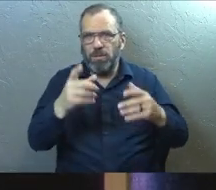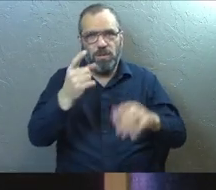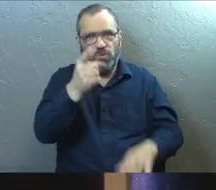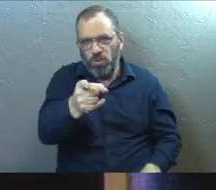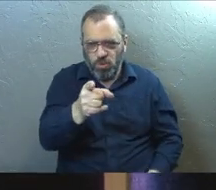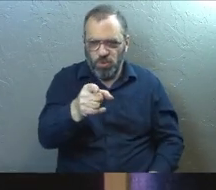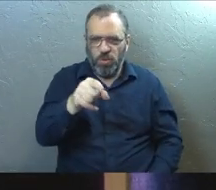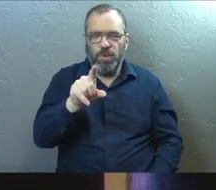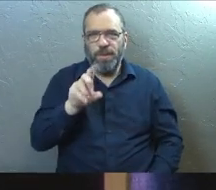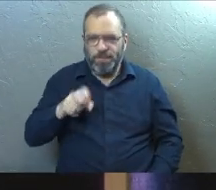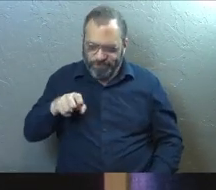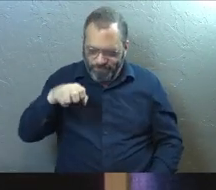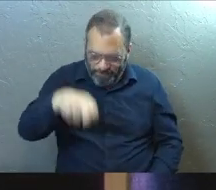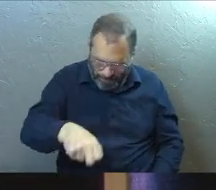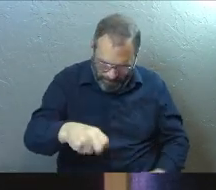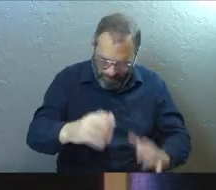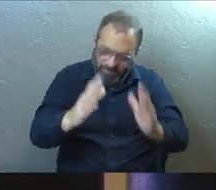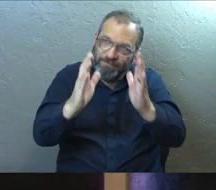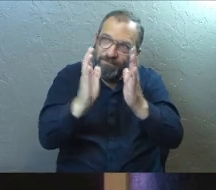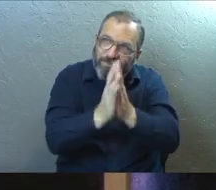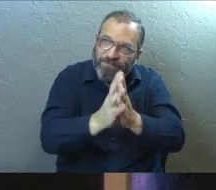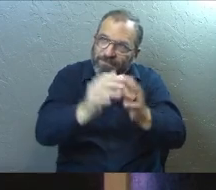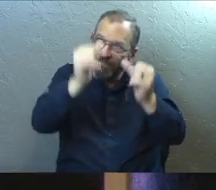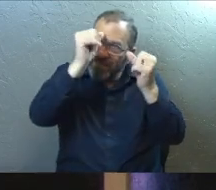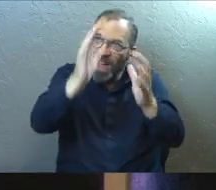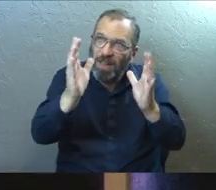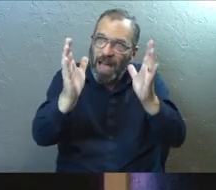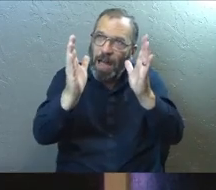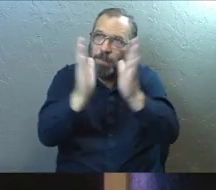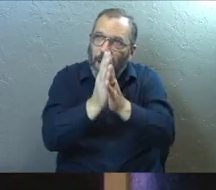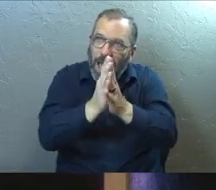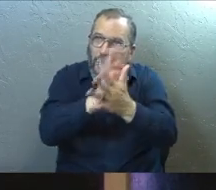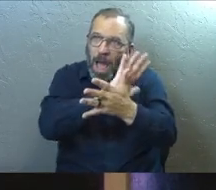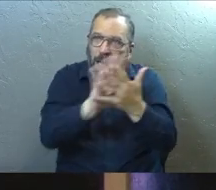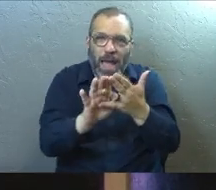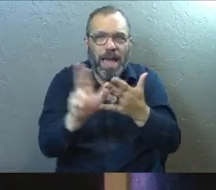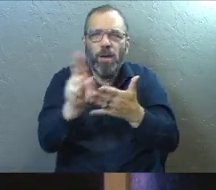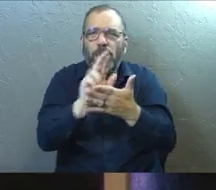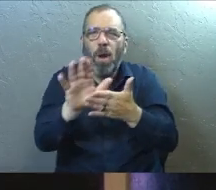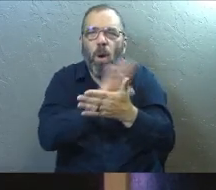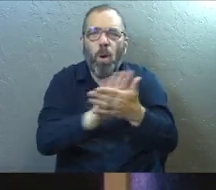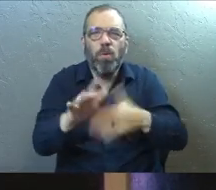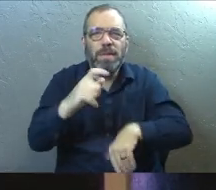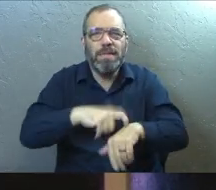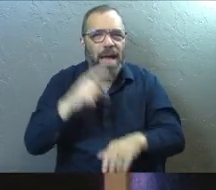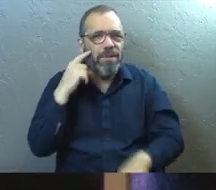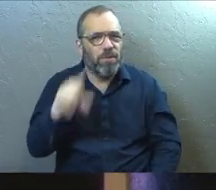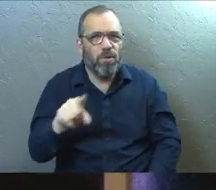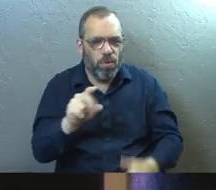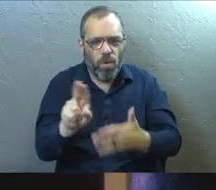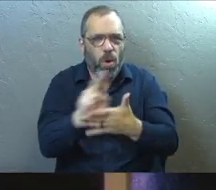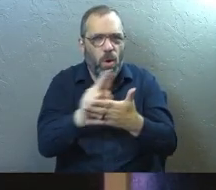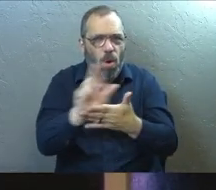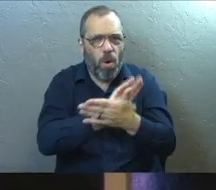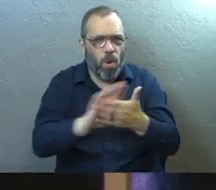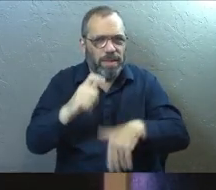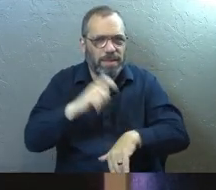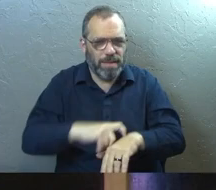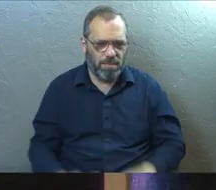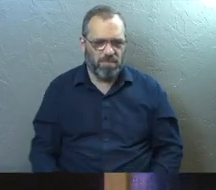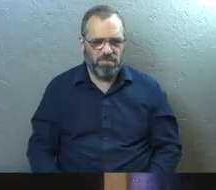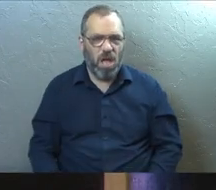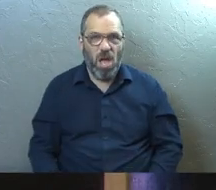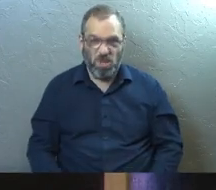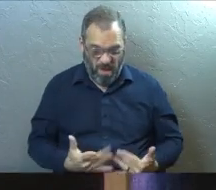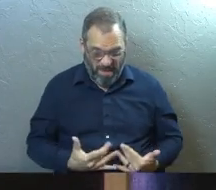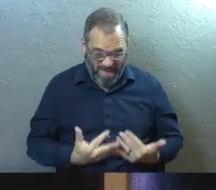just you and God to come to this stage. Please prepare your heart. It will be a holy time for us. So why